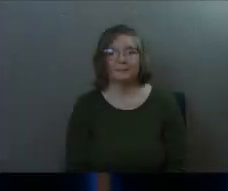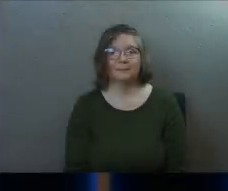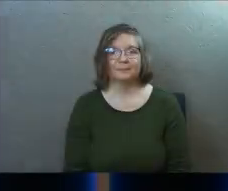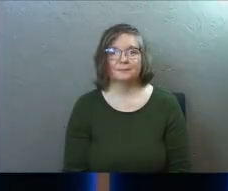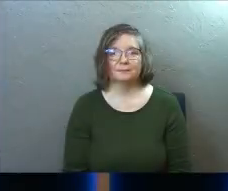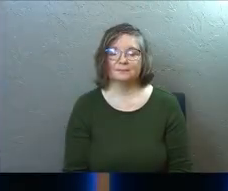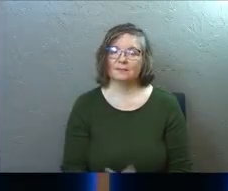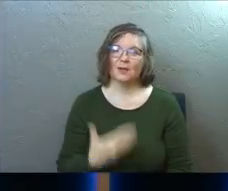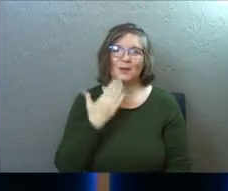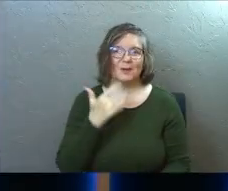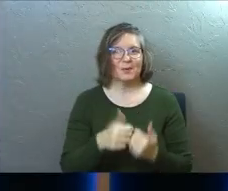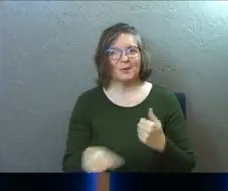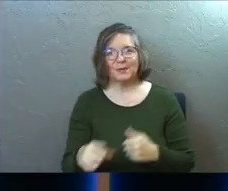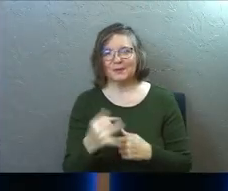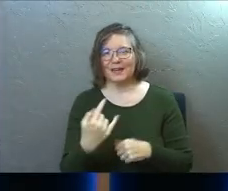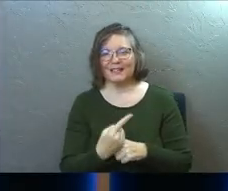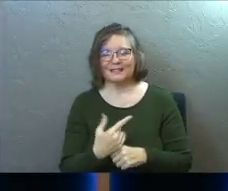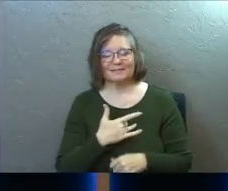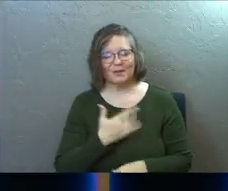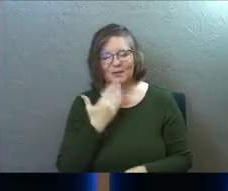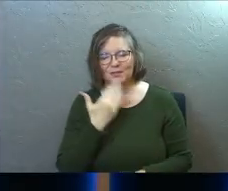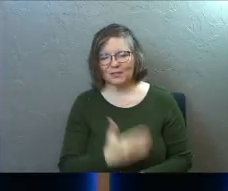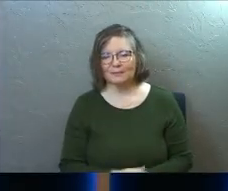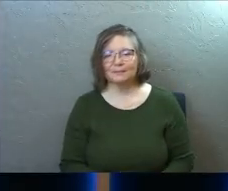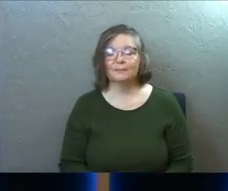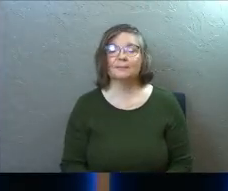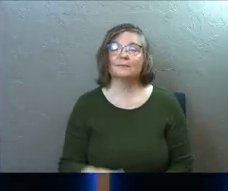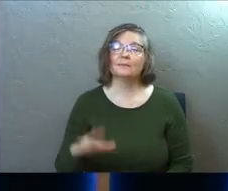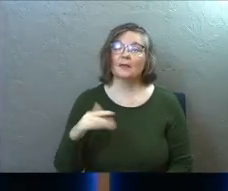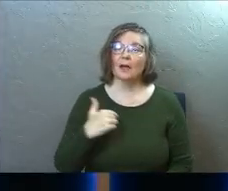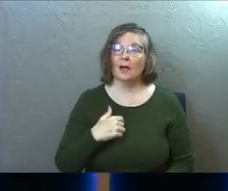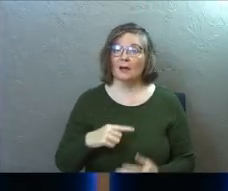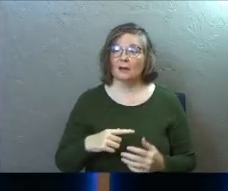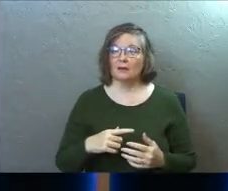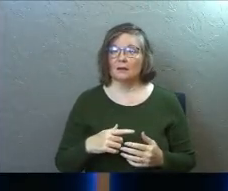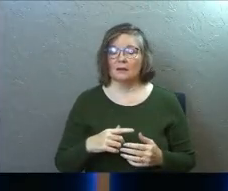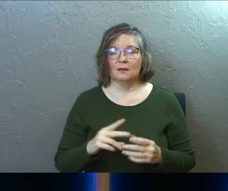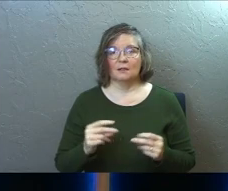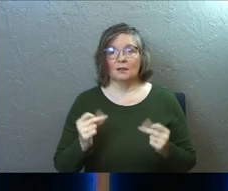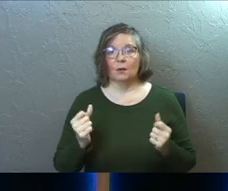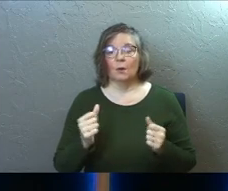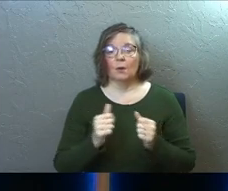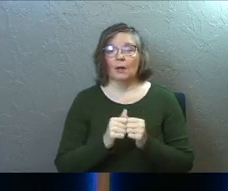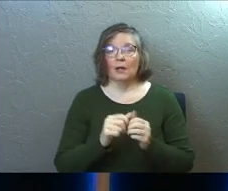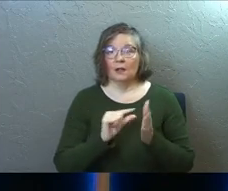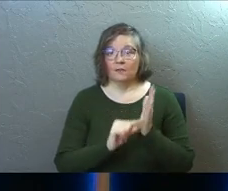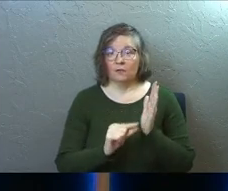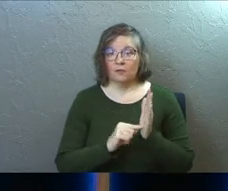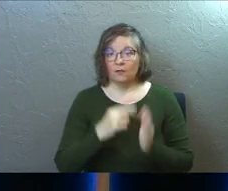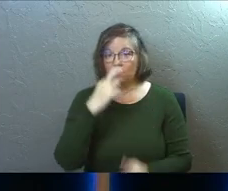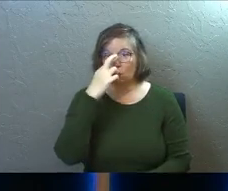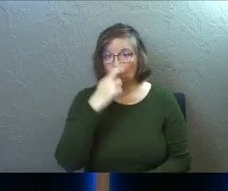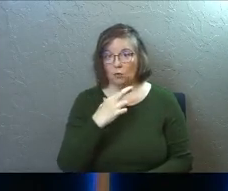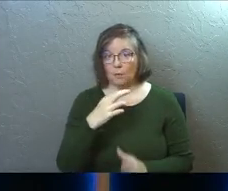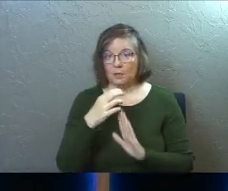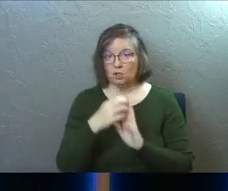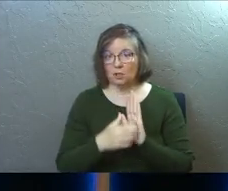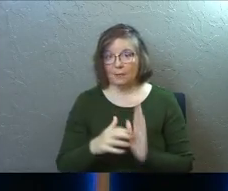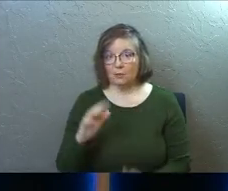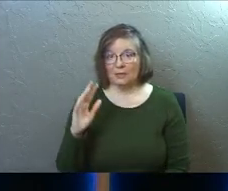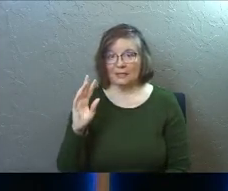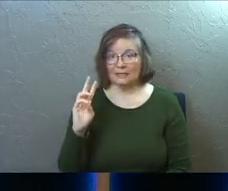Man, good to be with you guys. So good. I'll start us right off with a verse out of Romans chapter 6.